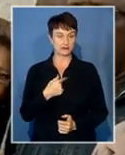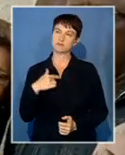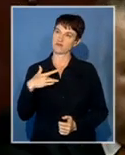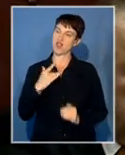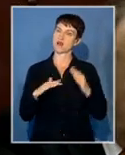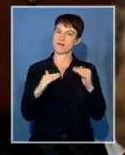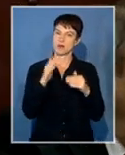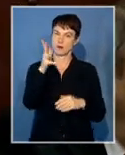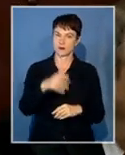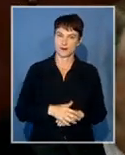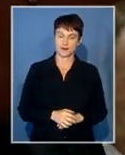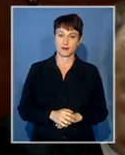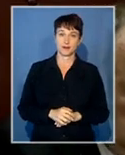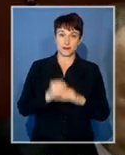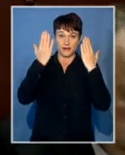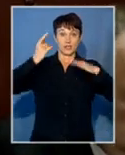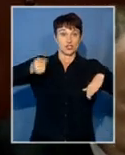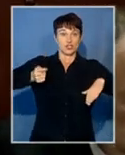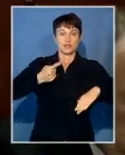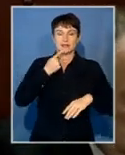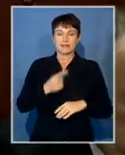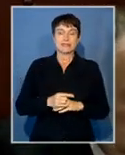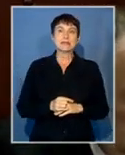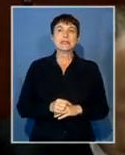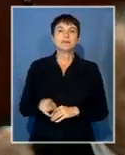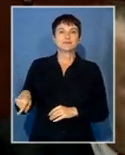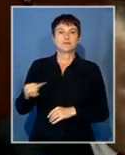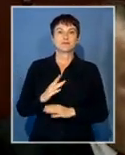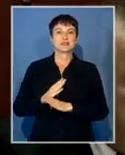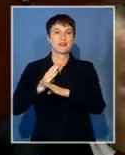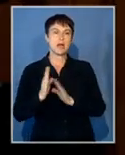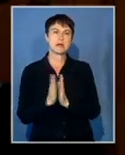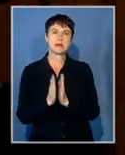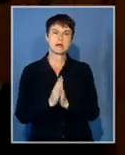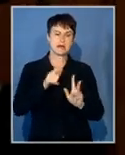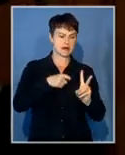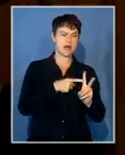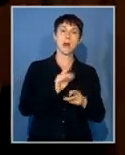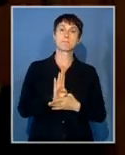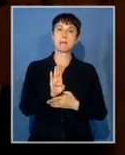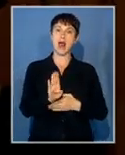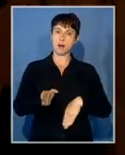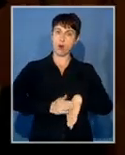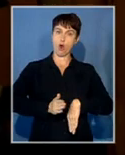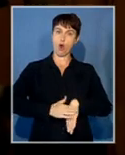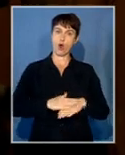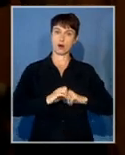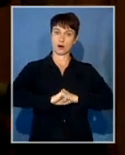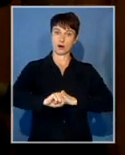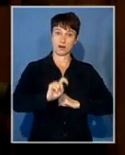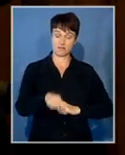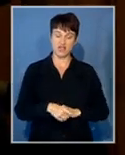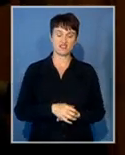at this stage. Judge John Murphy dismissed the Defence Council's plea to extend Makabela's bail and said a formal